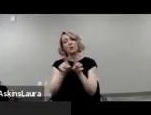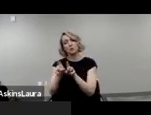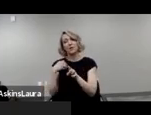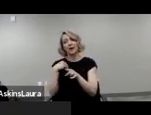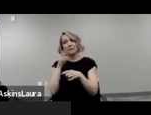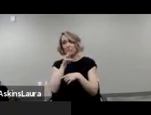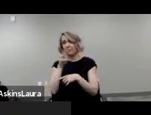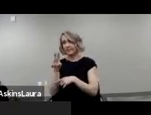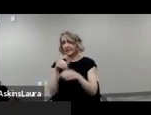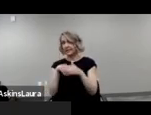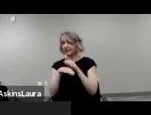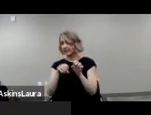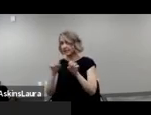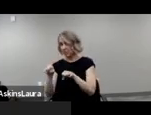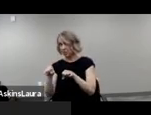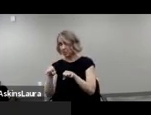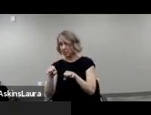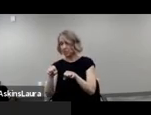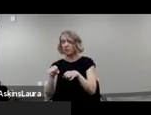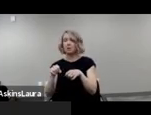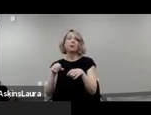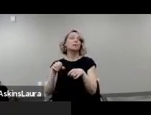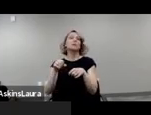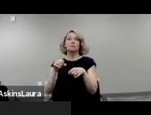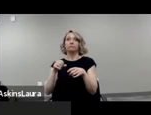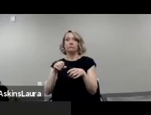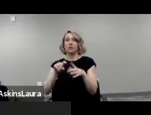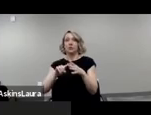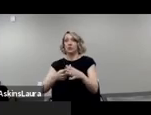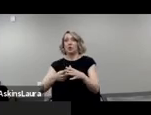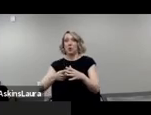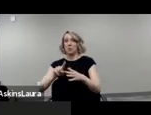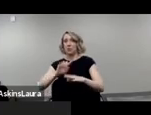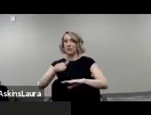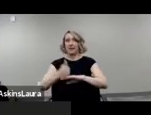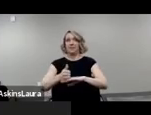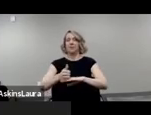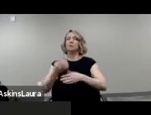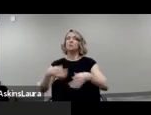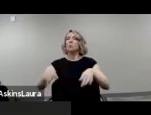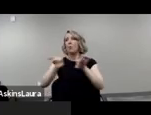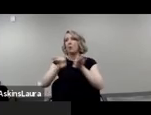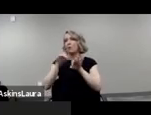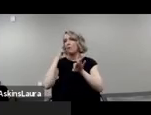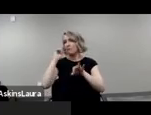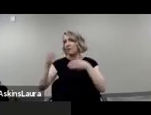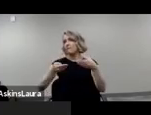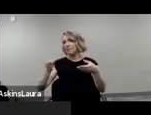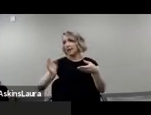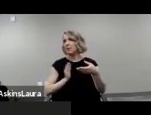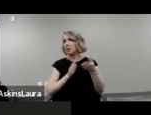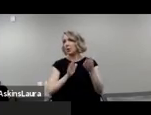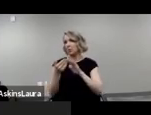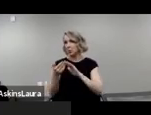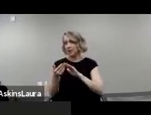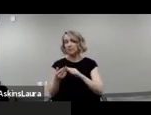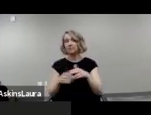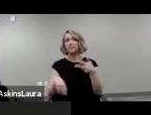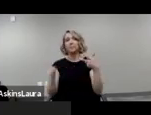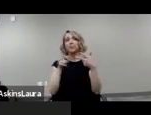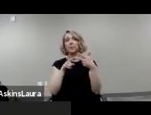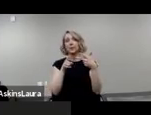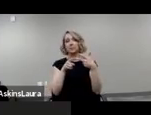accessible from the beginning is also key to being inviting for our community. Three,